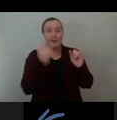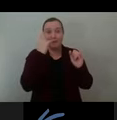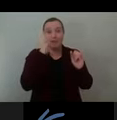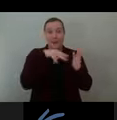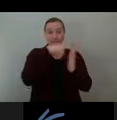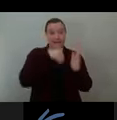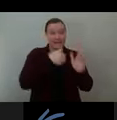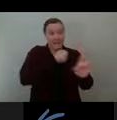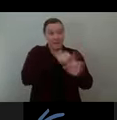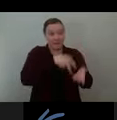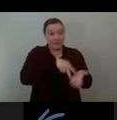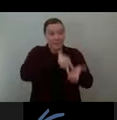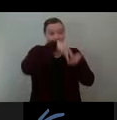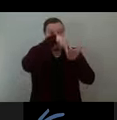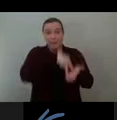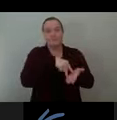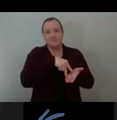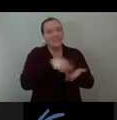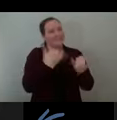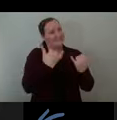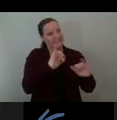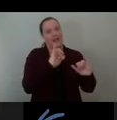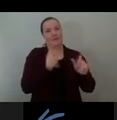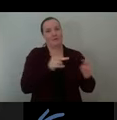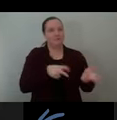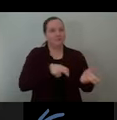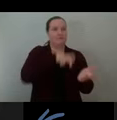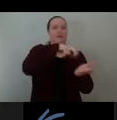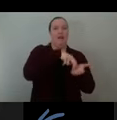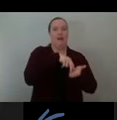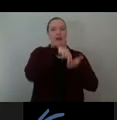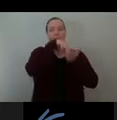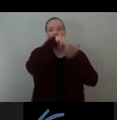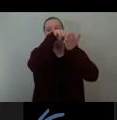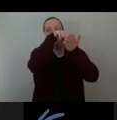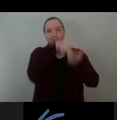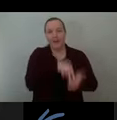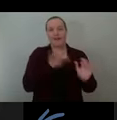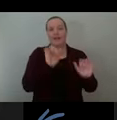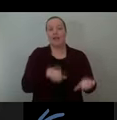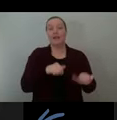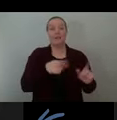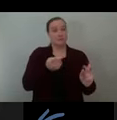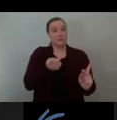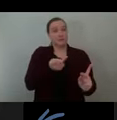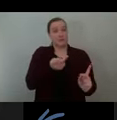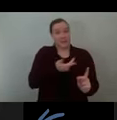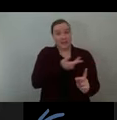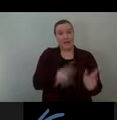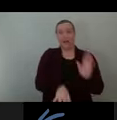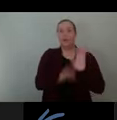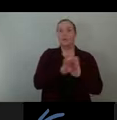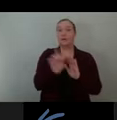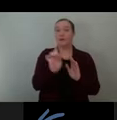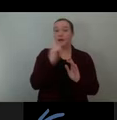Trekker, Tinker, and Trooper have chosen the Bentway, Toronto's waterfront gateway, as their new home. The